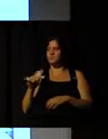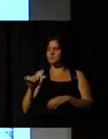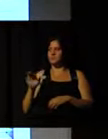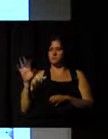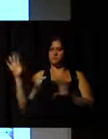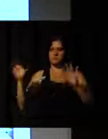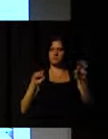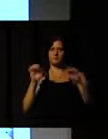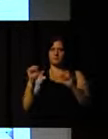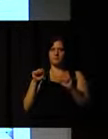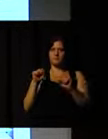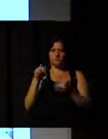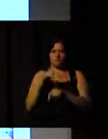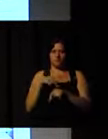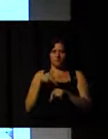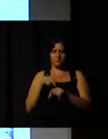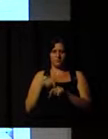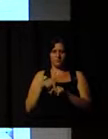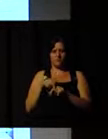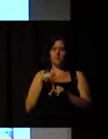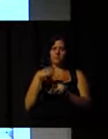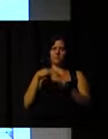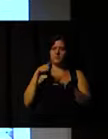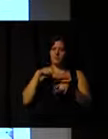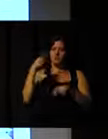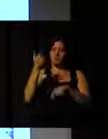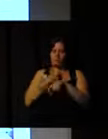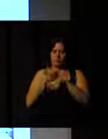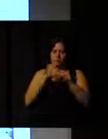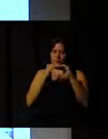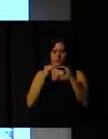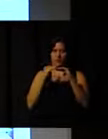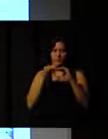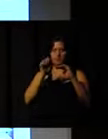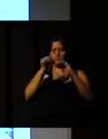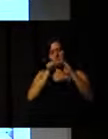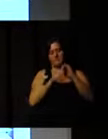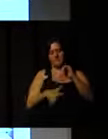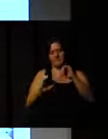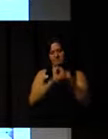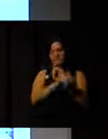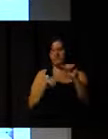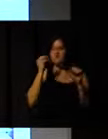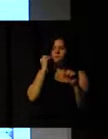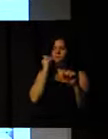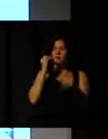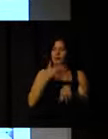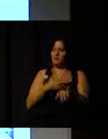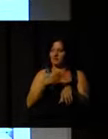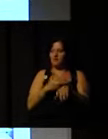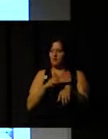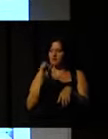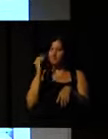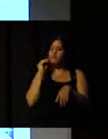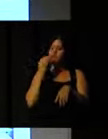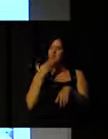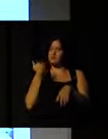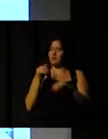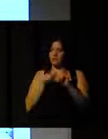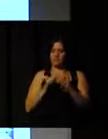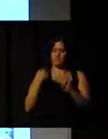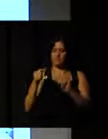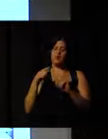Each country has a specific system concerning education and training. And, of course,